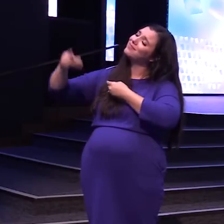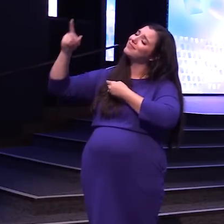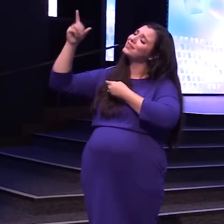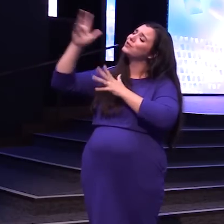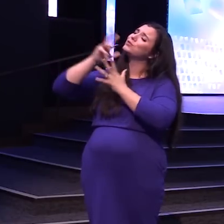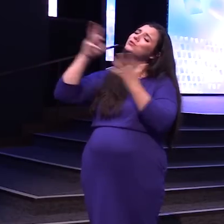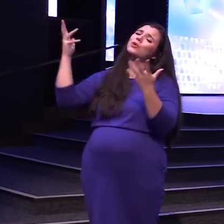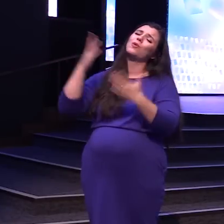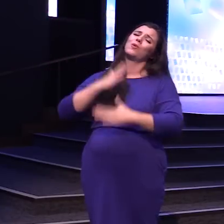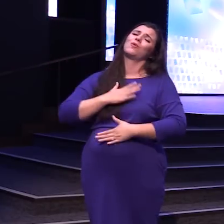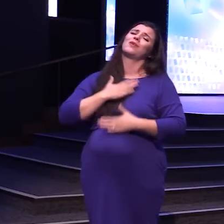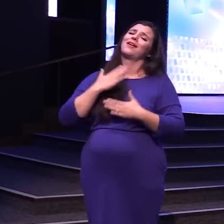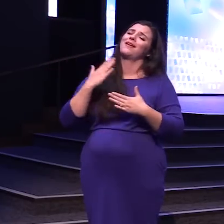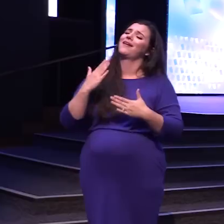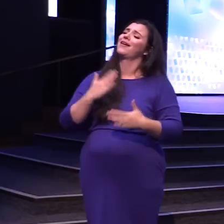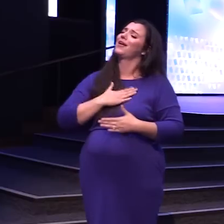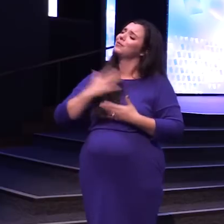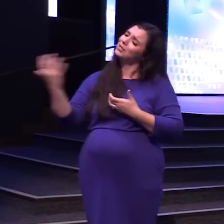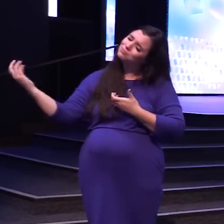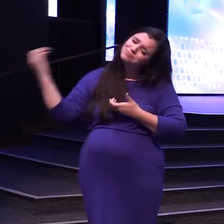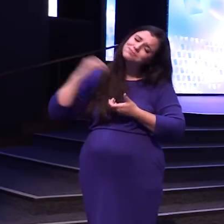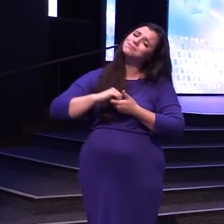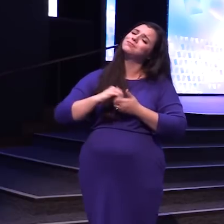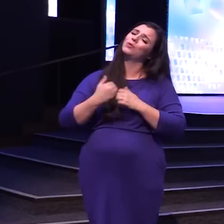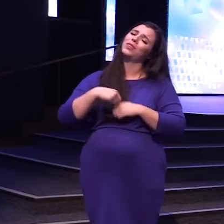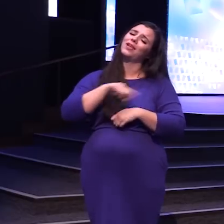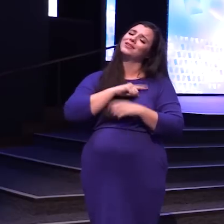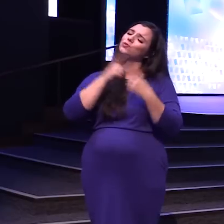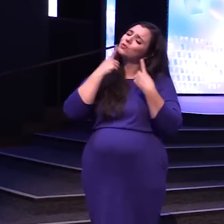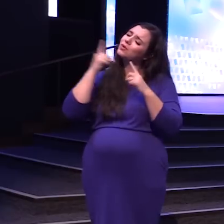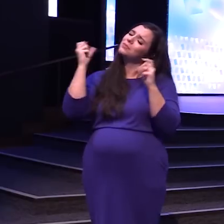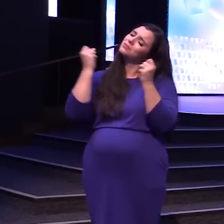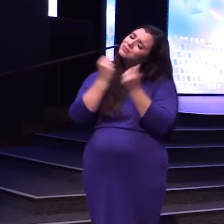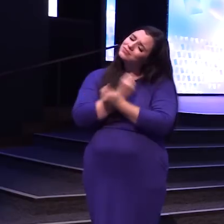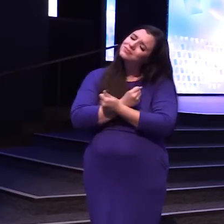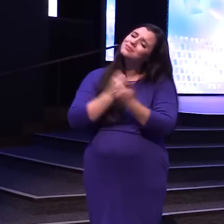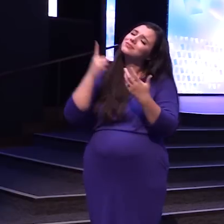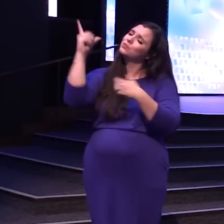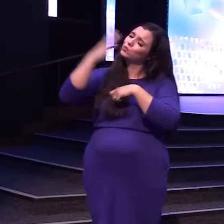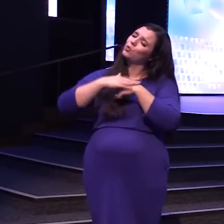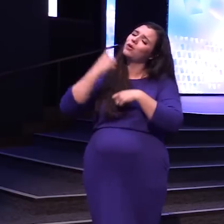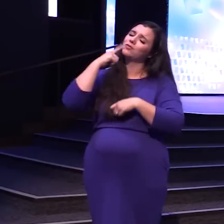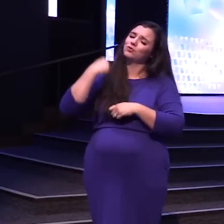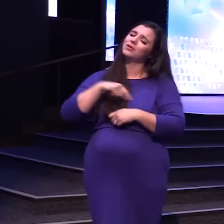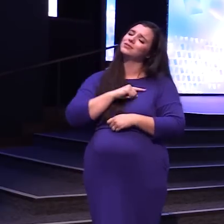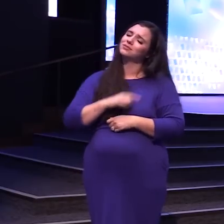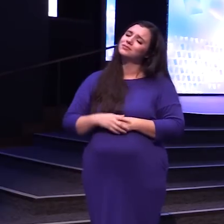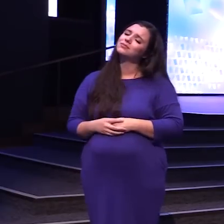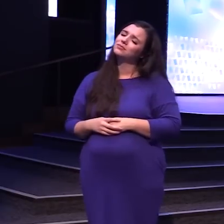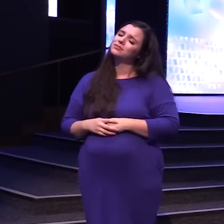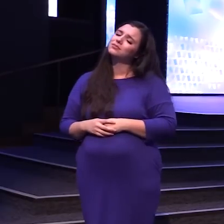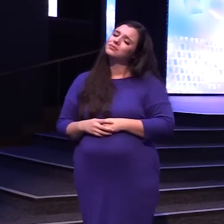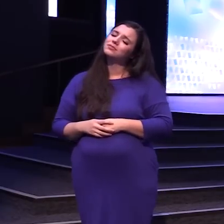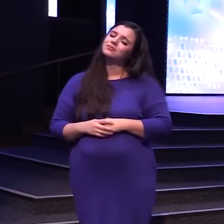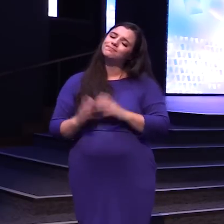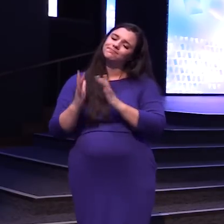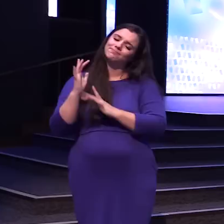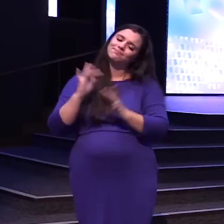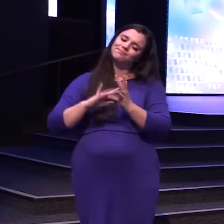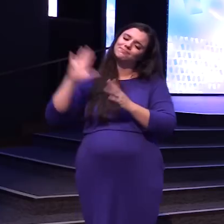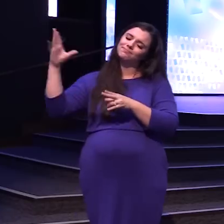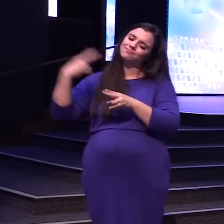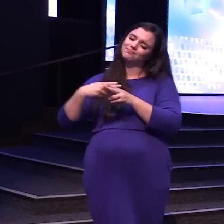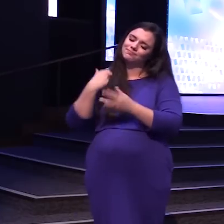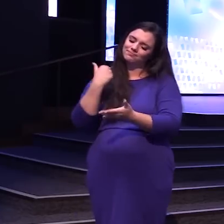So Happy To Partner With Us To Accomplish All The Things That You've Called Us To In Jesus Name